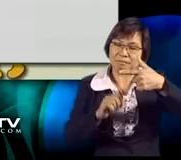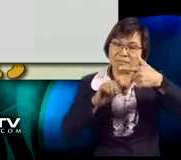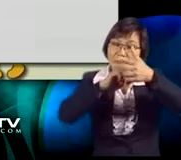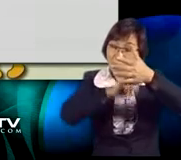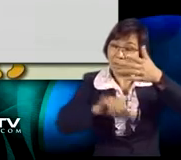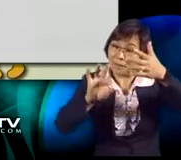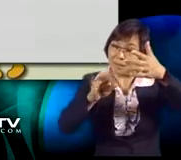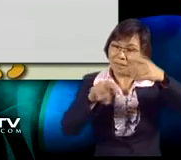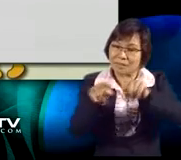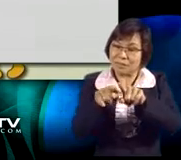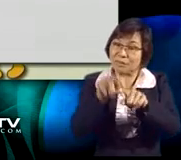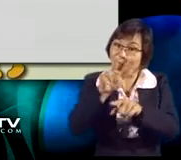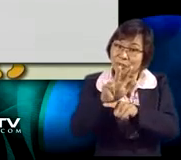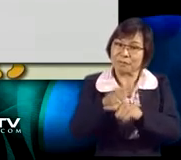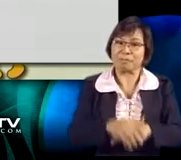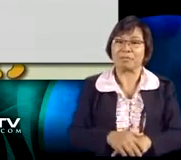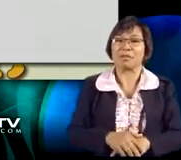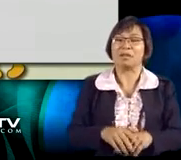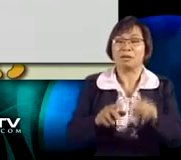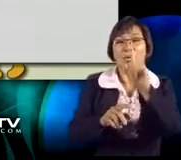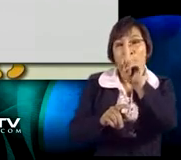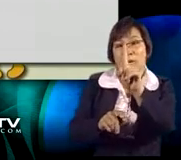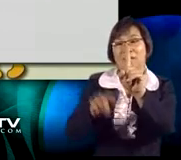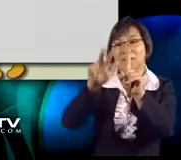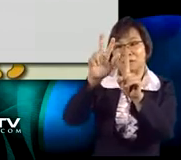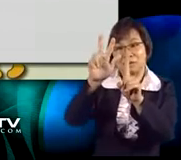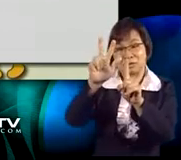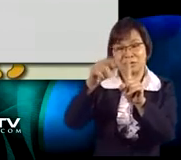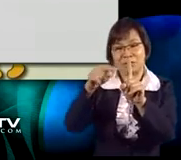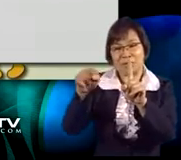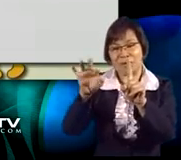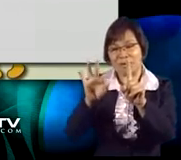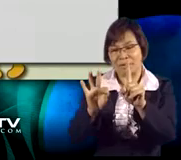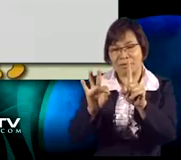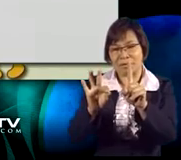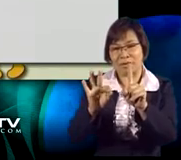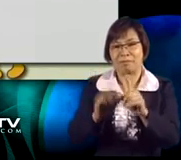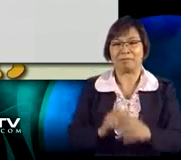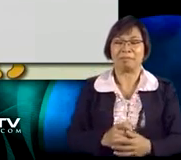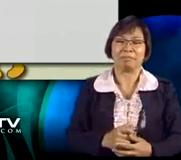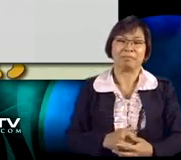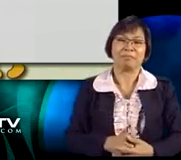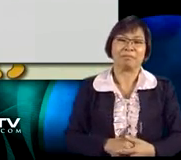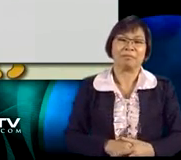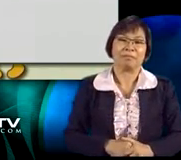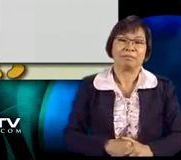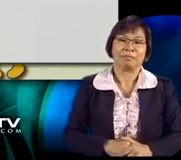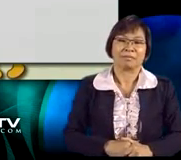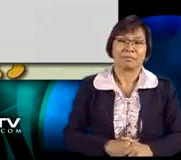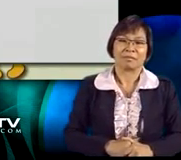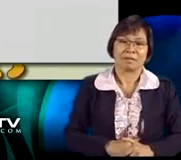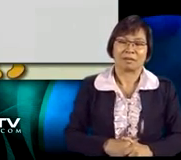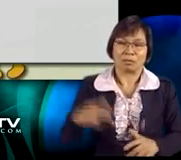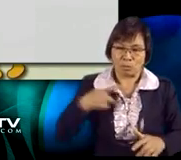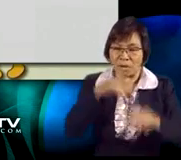put below the 12. 12 minus 9 is 3. So, our answer is 1